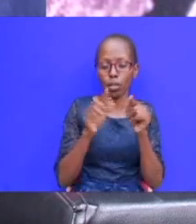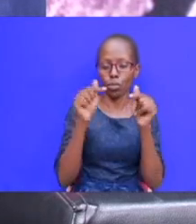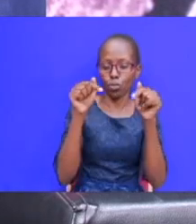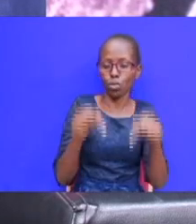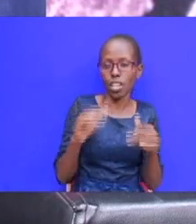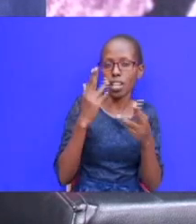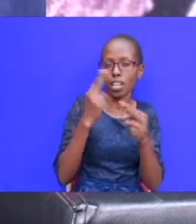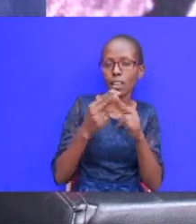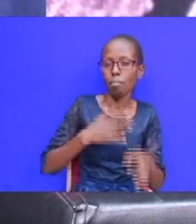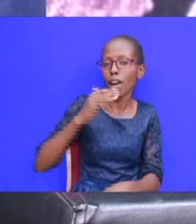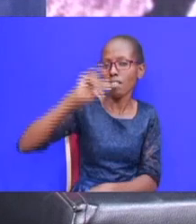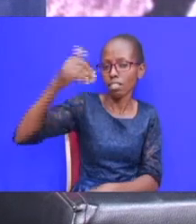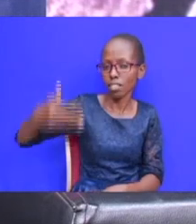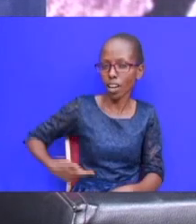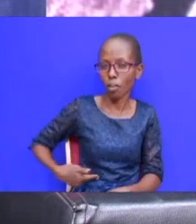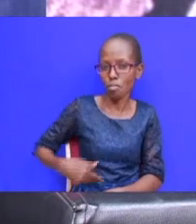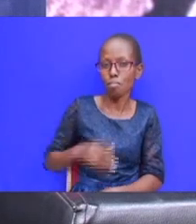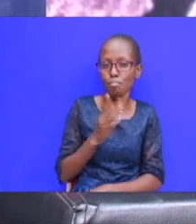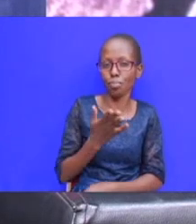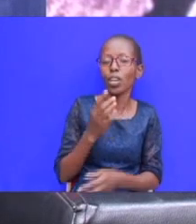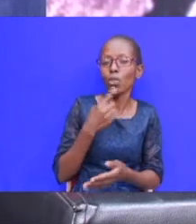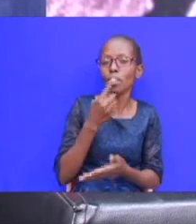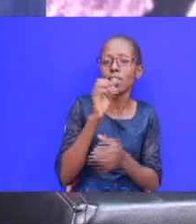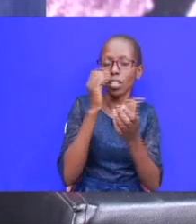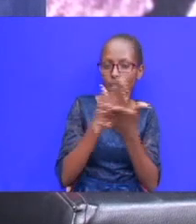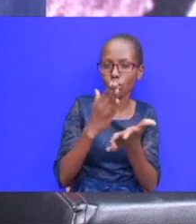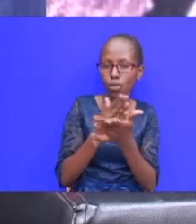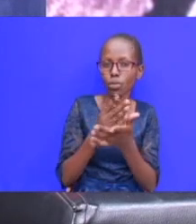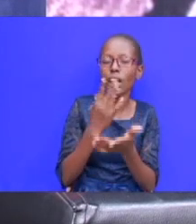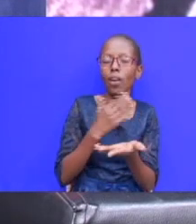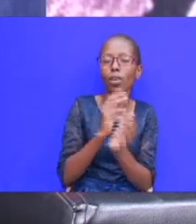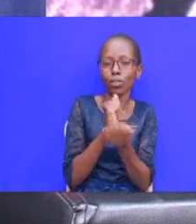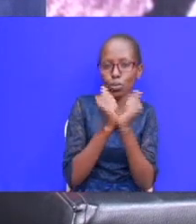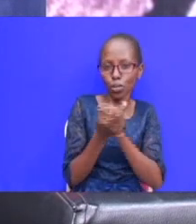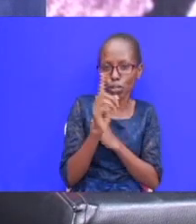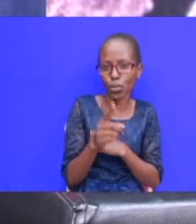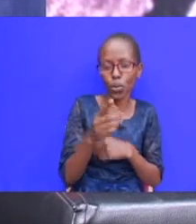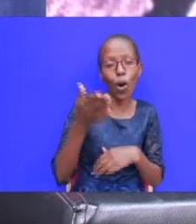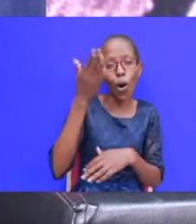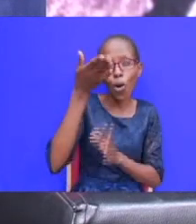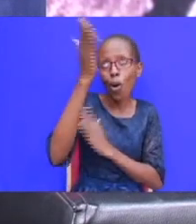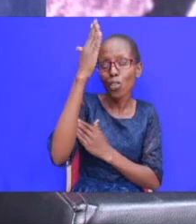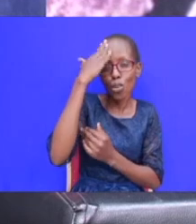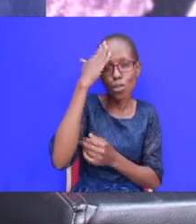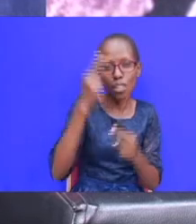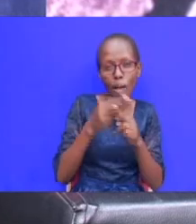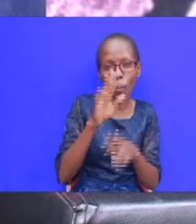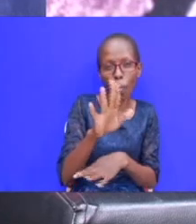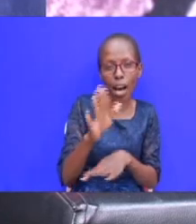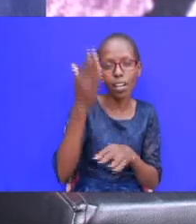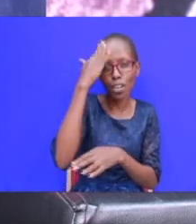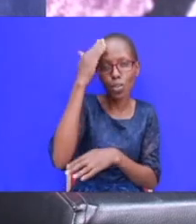jacob and god said yes you've said the truth and i want to change you god knows your name and he knows